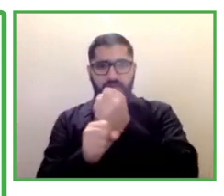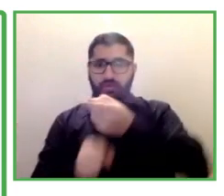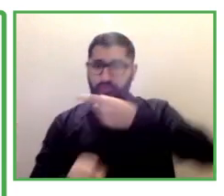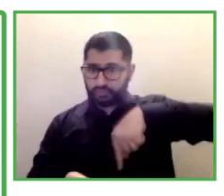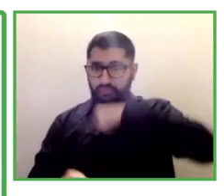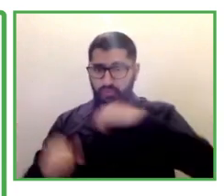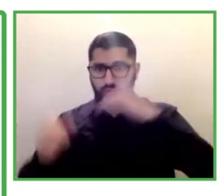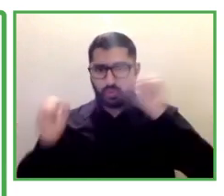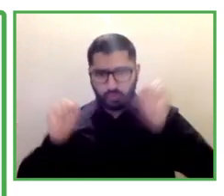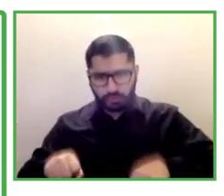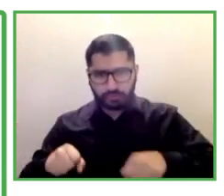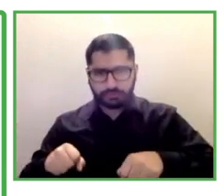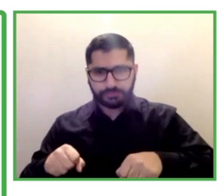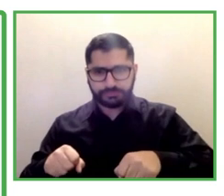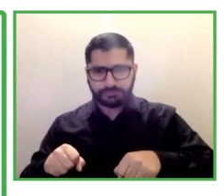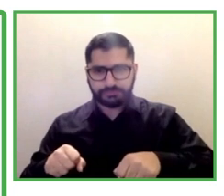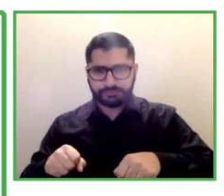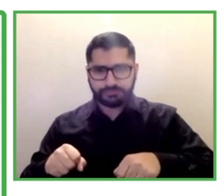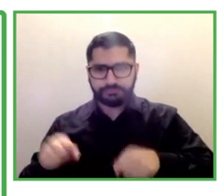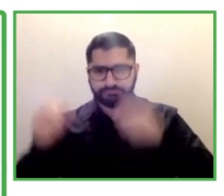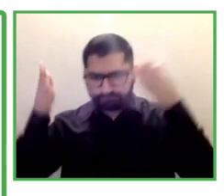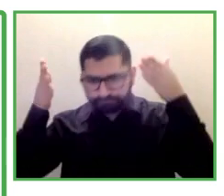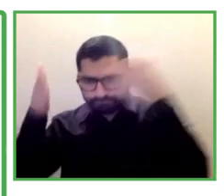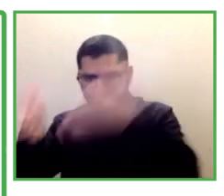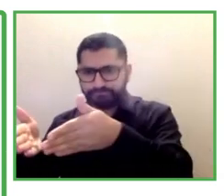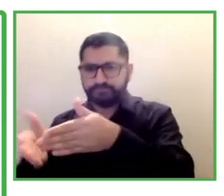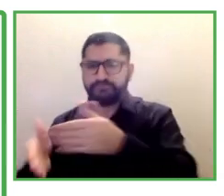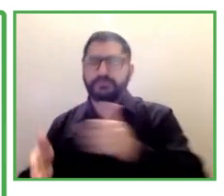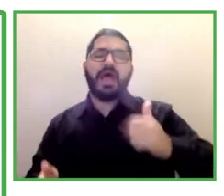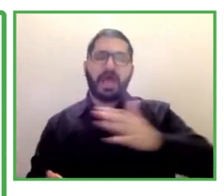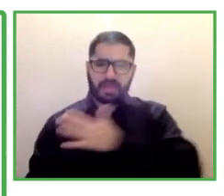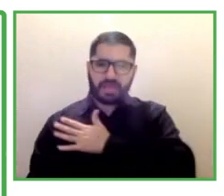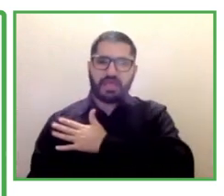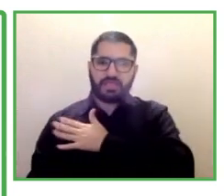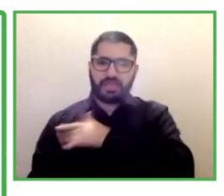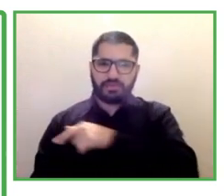bit about what we have done here in the last few years through Job Path.